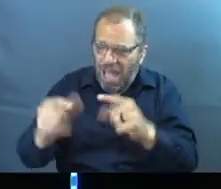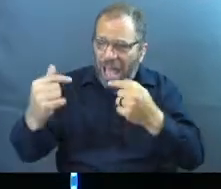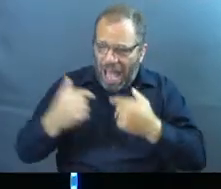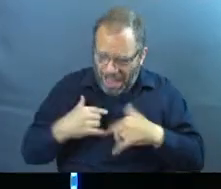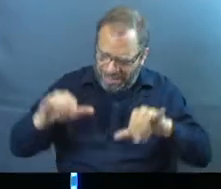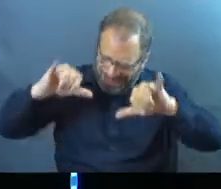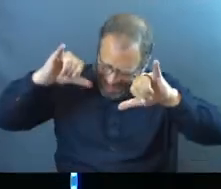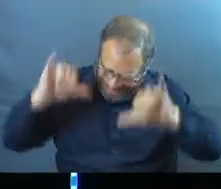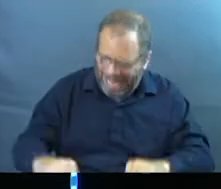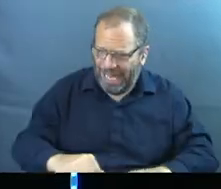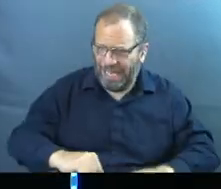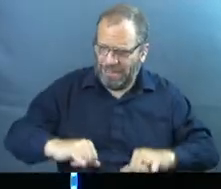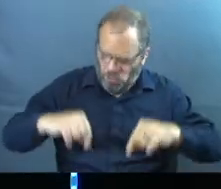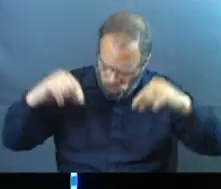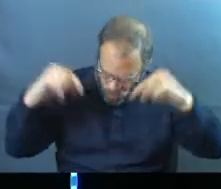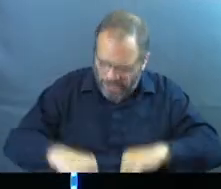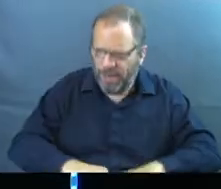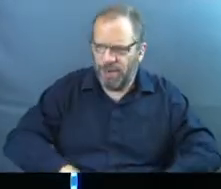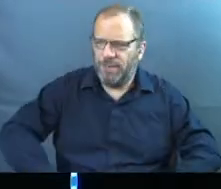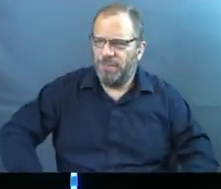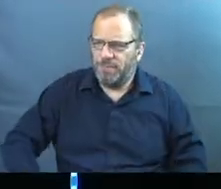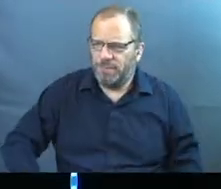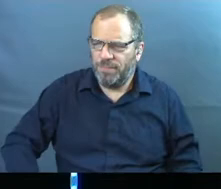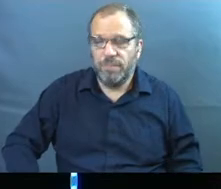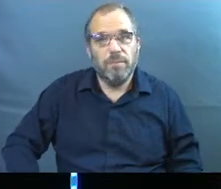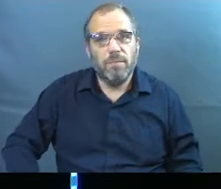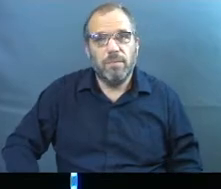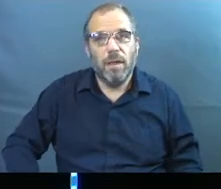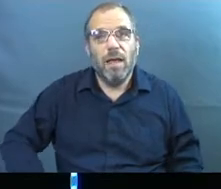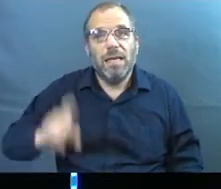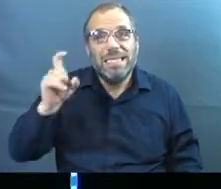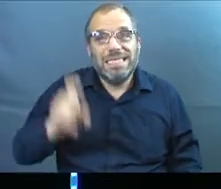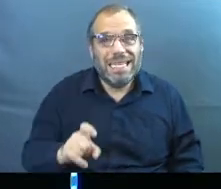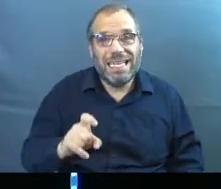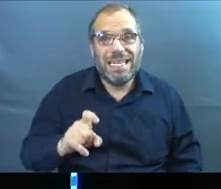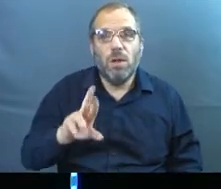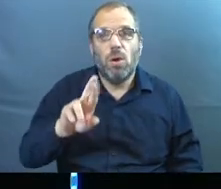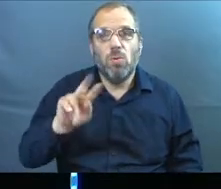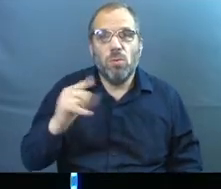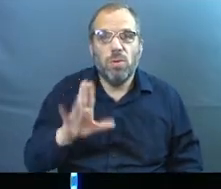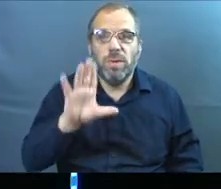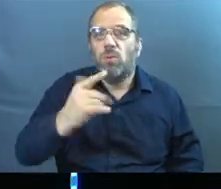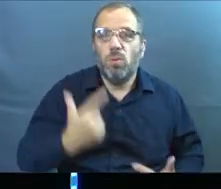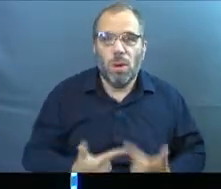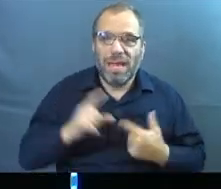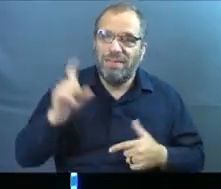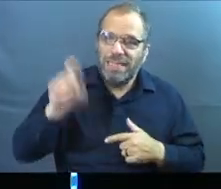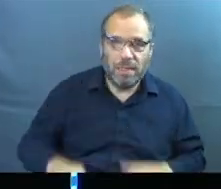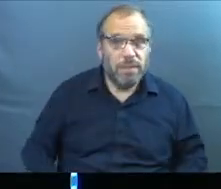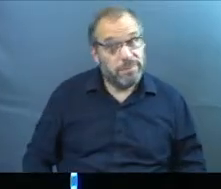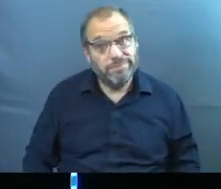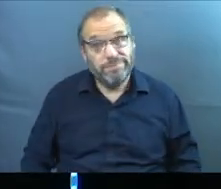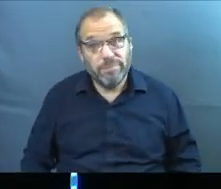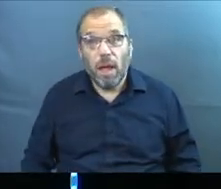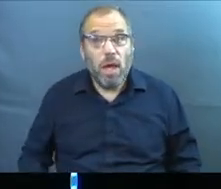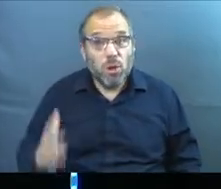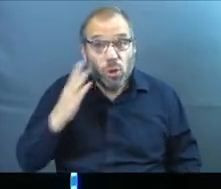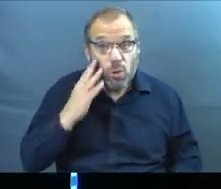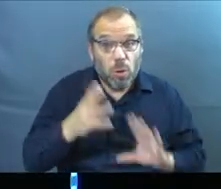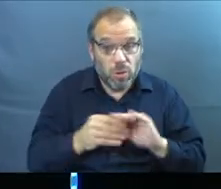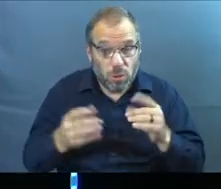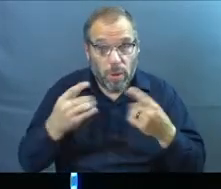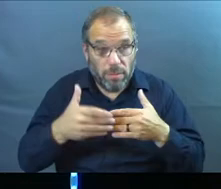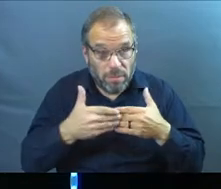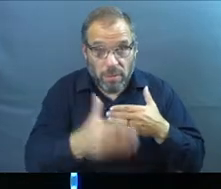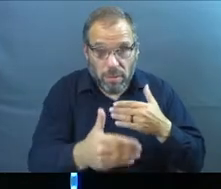going to stay here. We need Ruth's in our life. If you know how the story